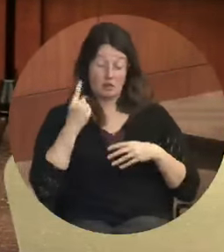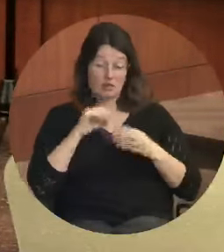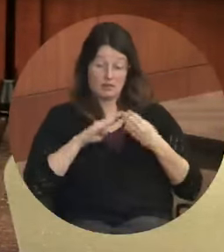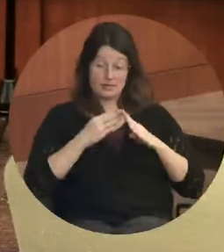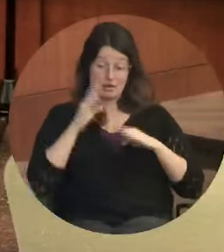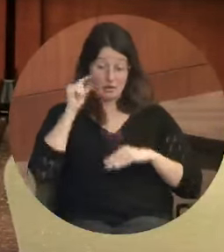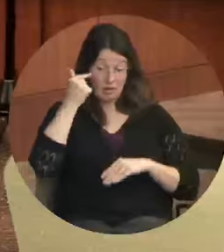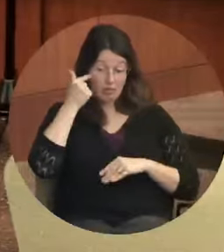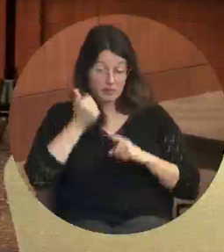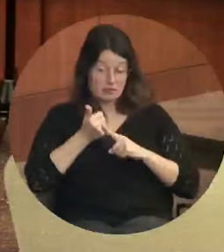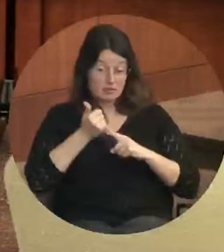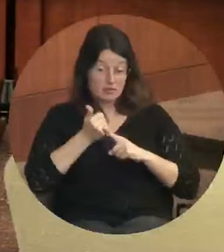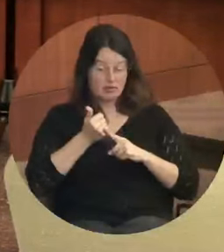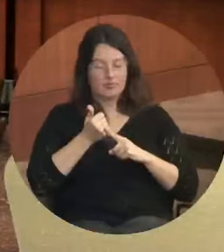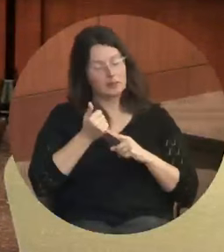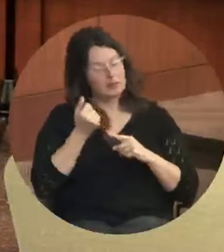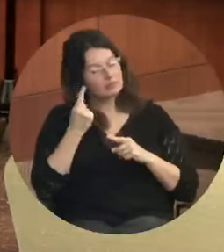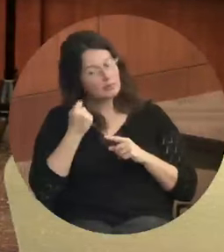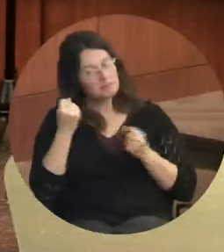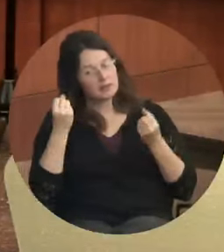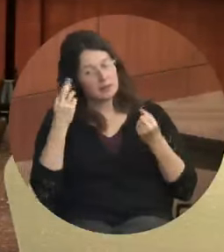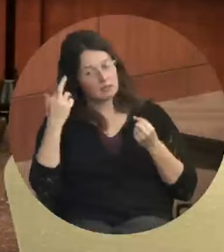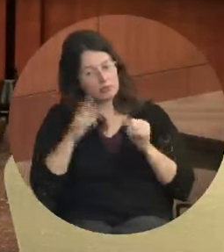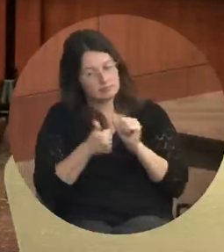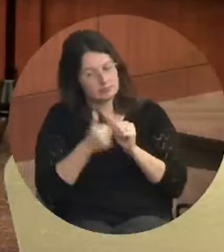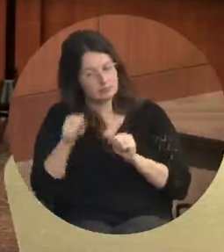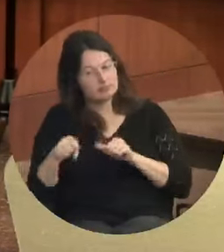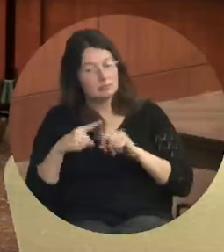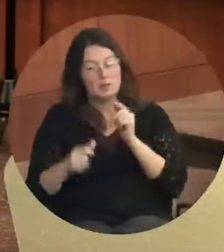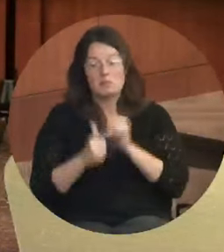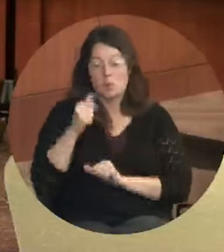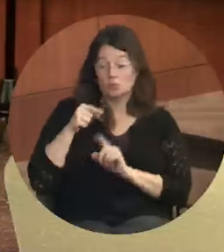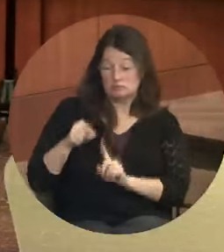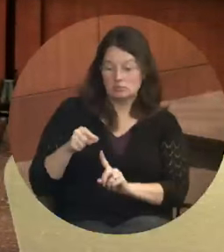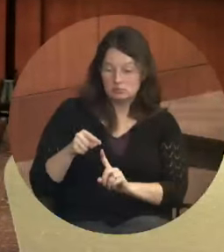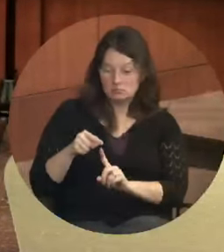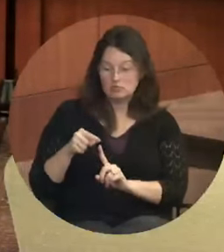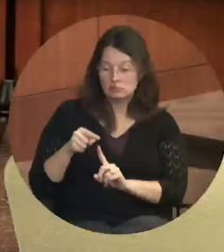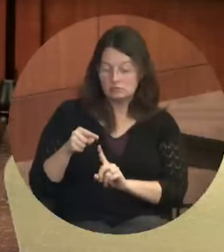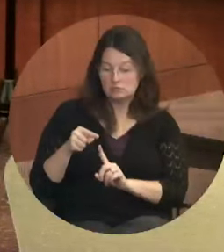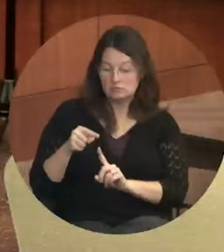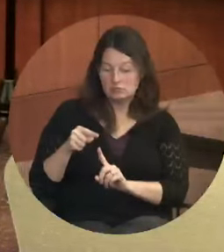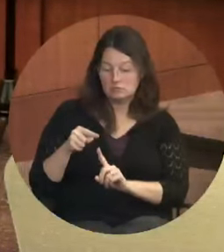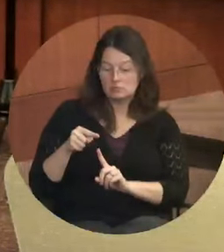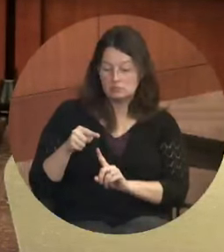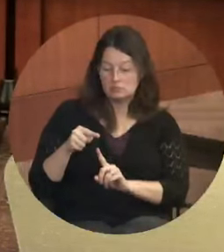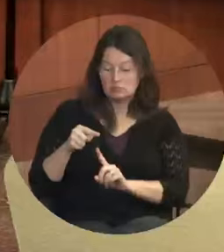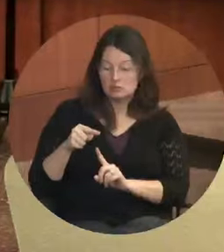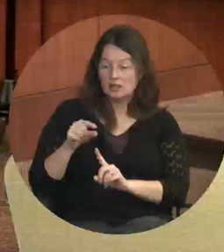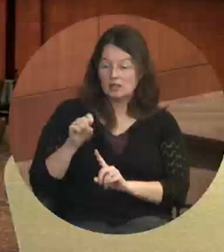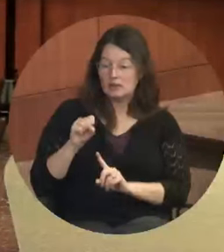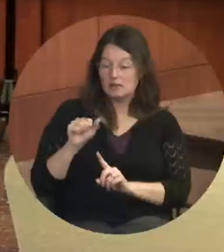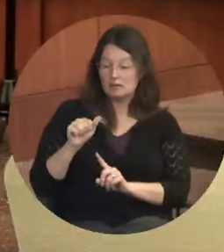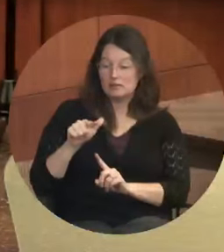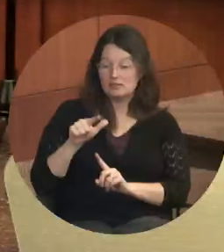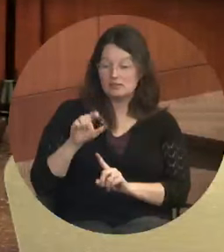to a number of things, but most importantly, our eroding sales tax